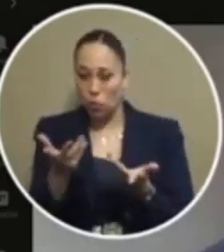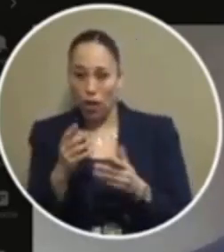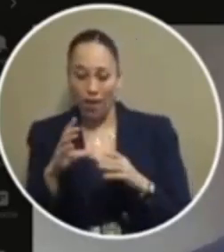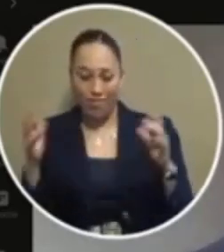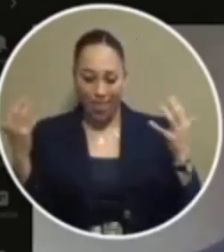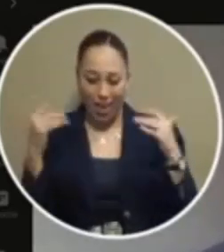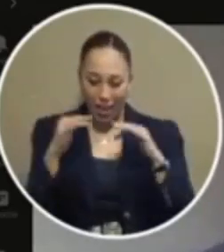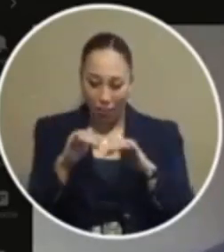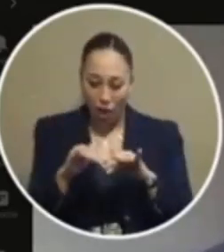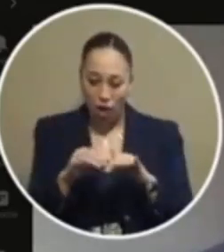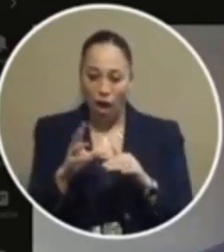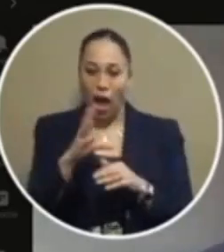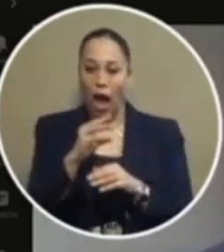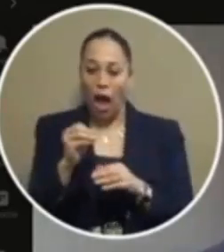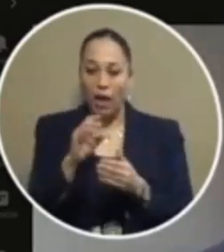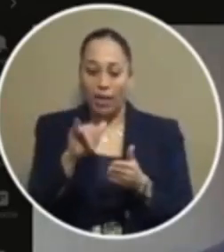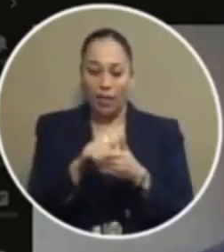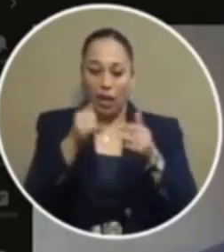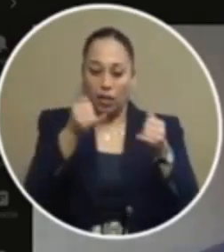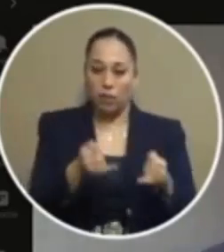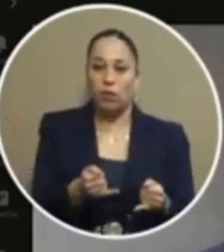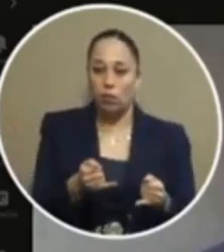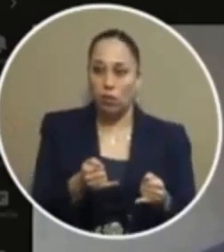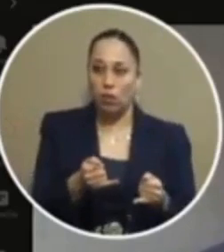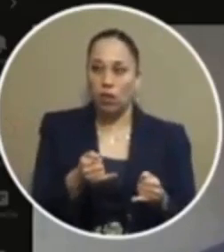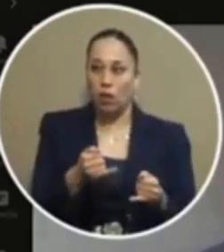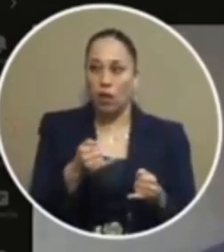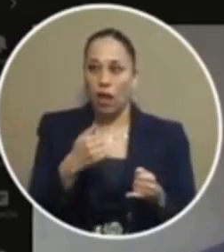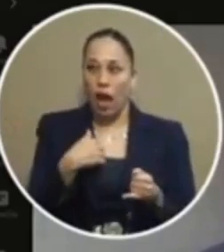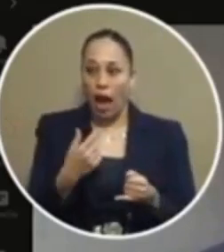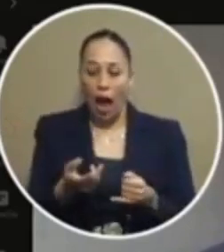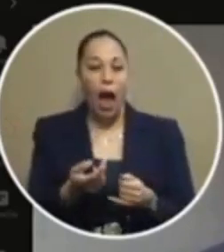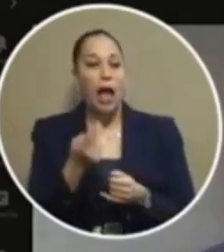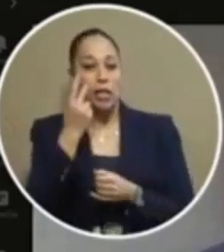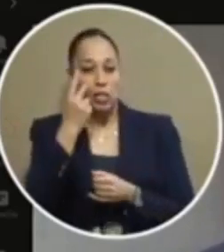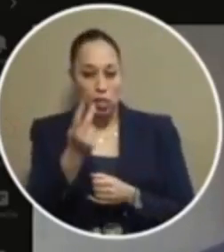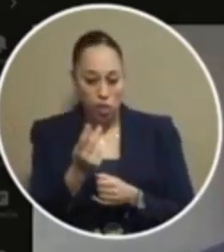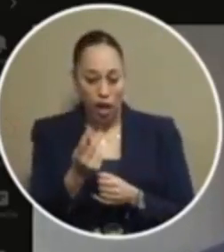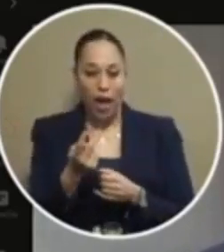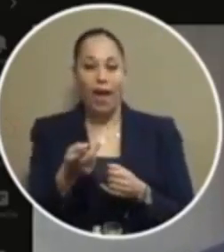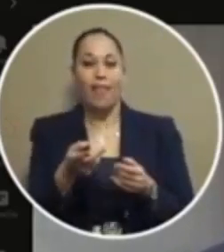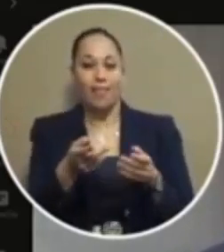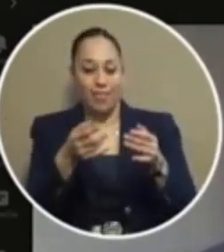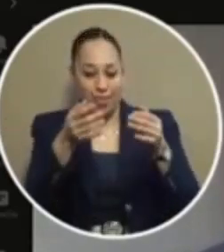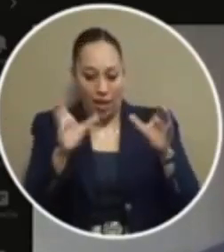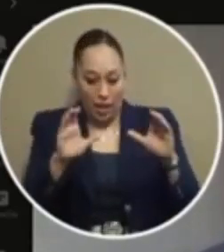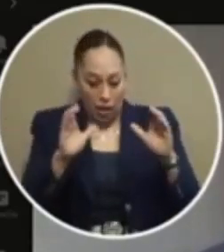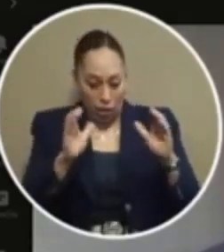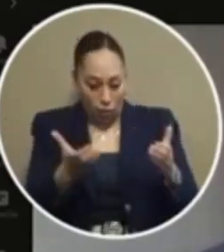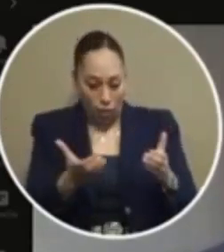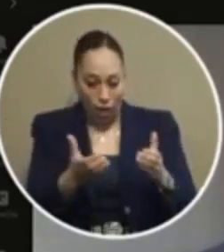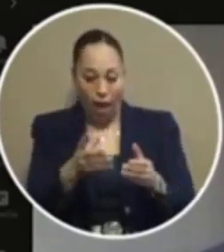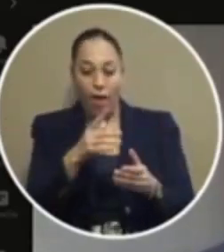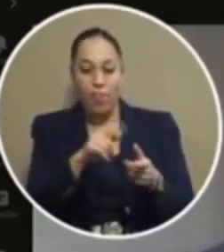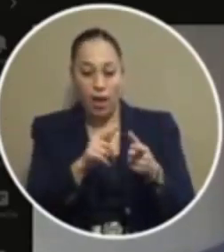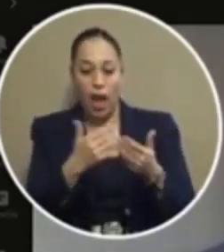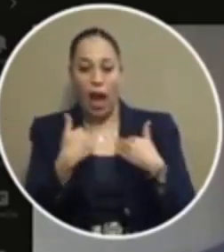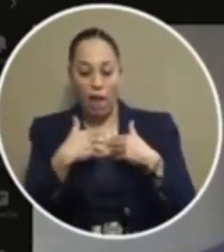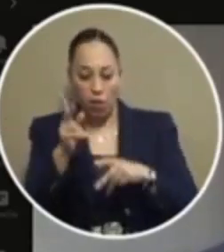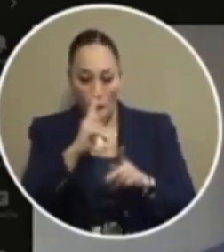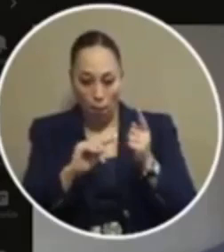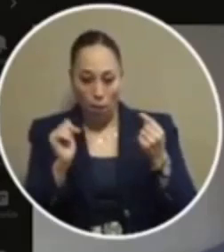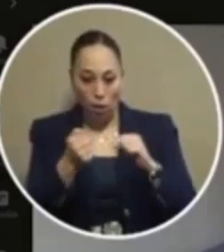crowd and inciting an individual i cite a crowd and i incite a riot and then we have people injured